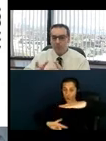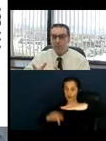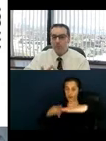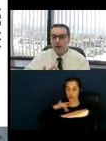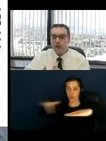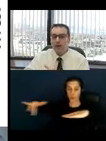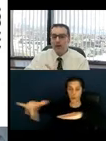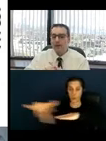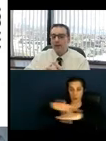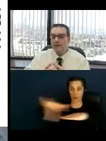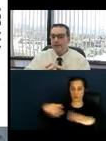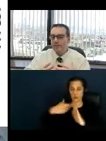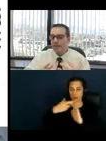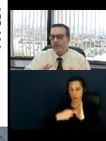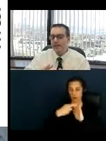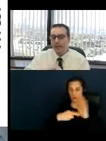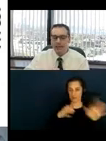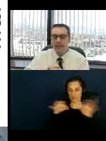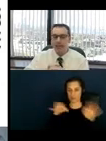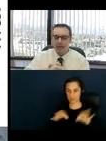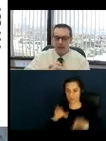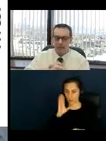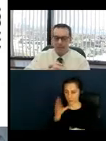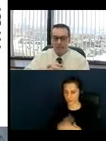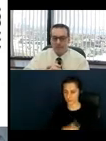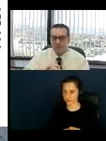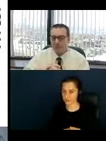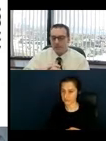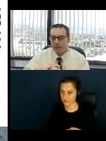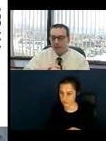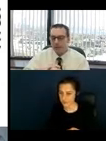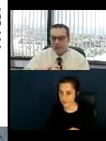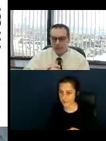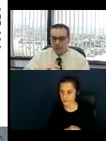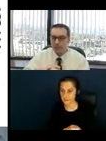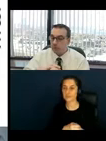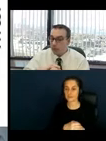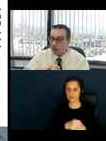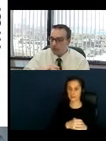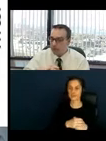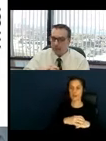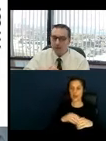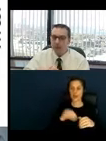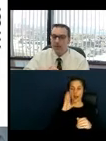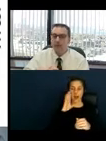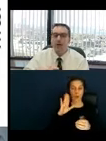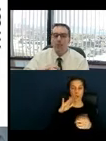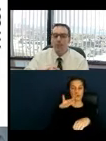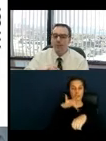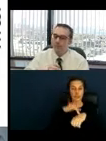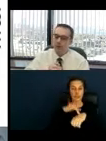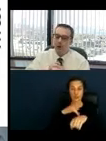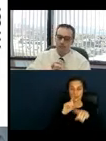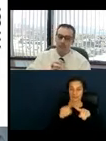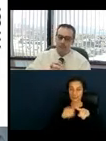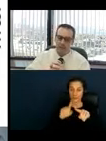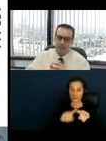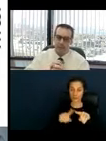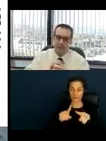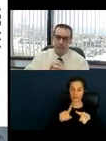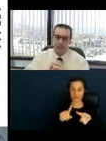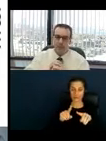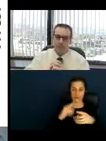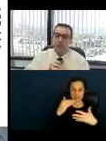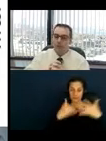Most of, as I had indicated that a lot of these dimensions, I'll touch upon a lot of them now, but I will not be able to cover all of these